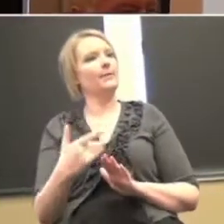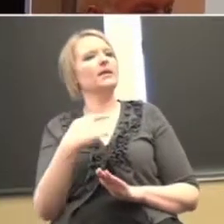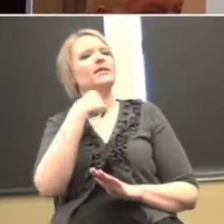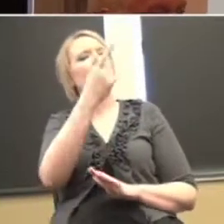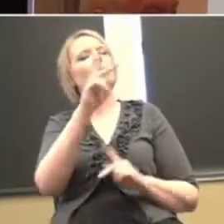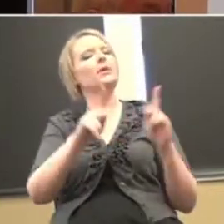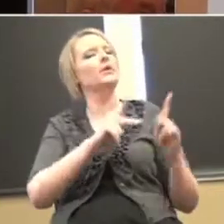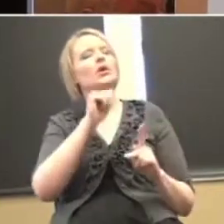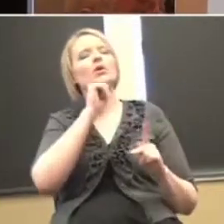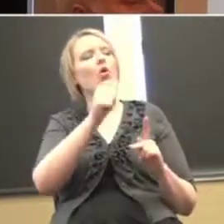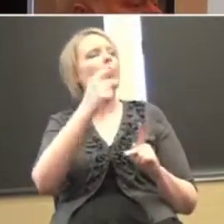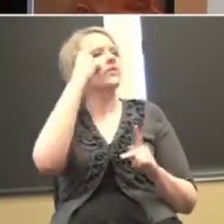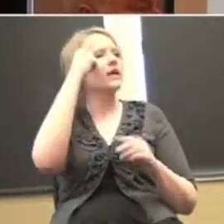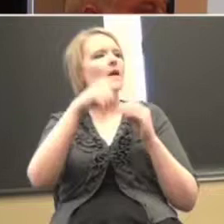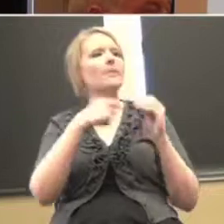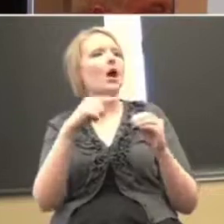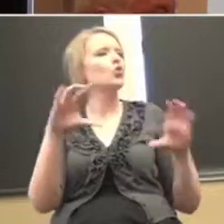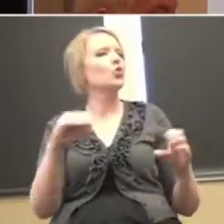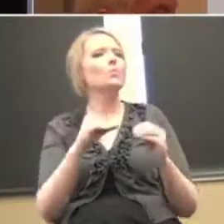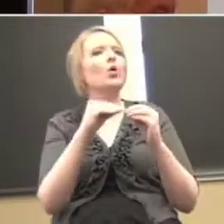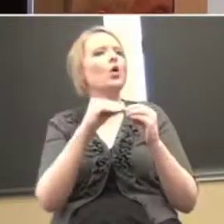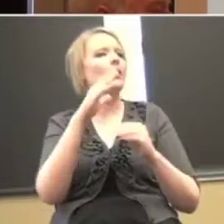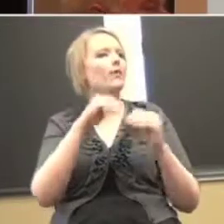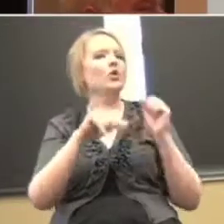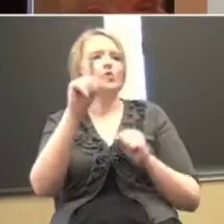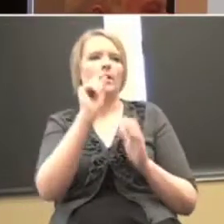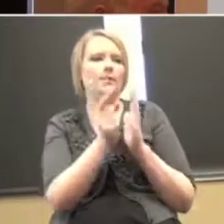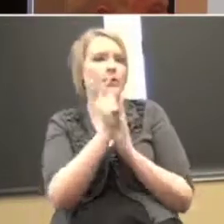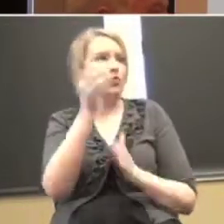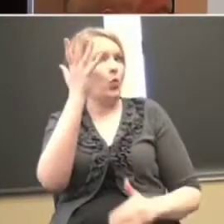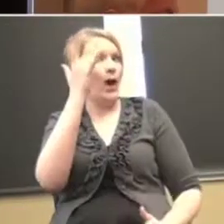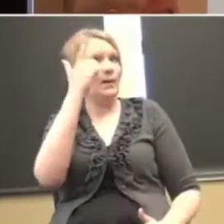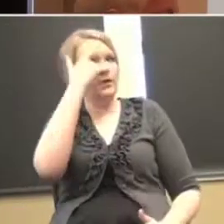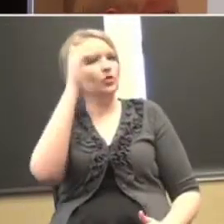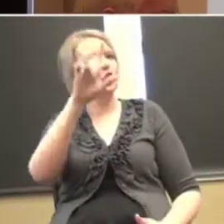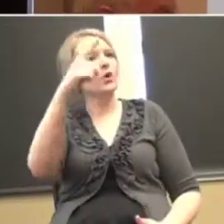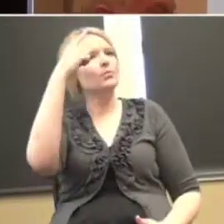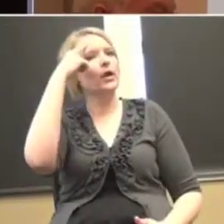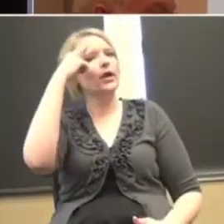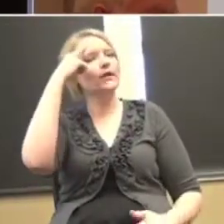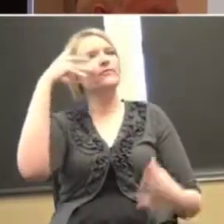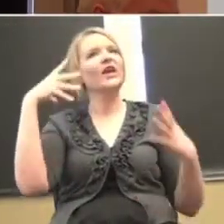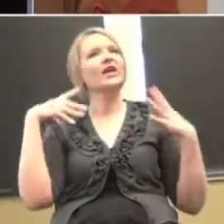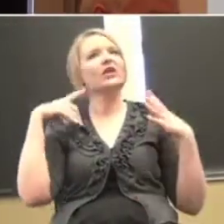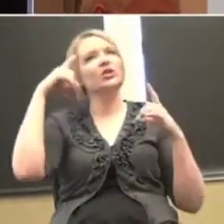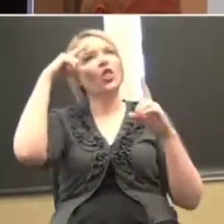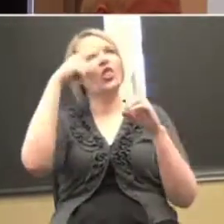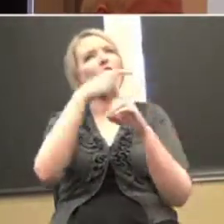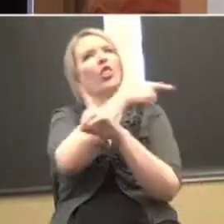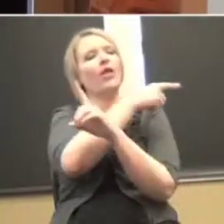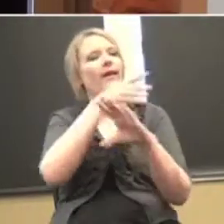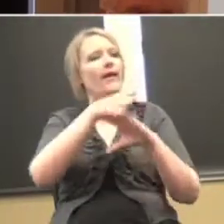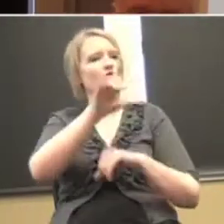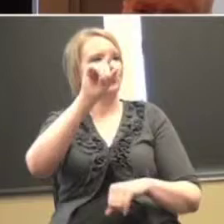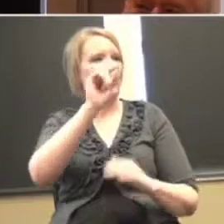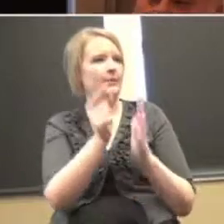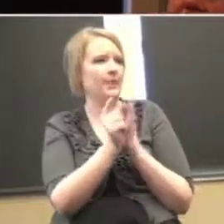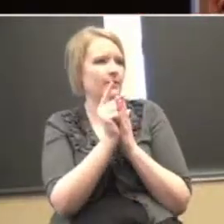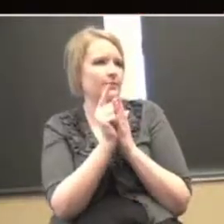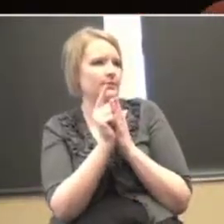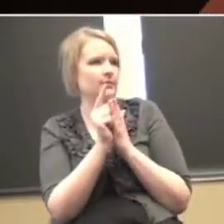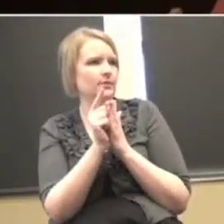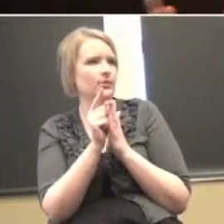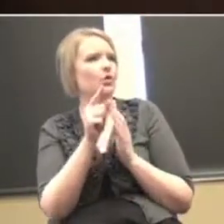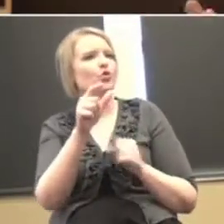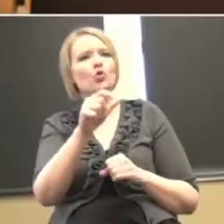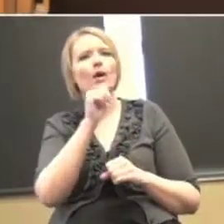think about taking data for more than 20 minutes at a time because your brain goes on vacation after about 20 minutes and you're not nearly